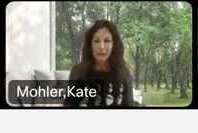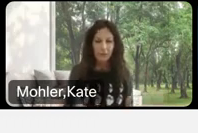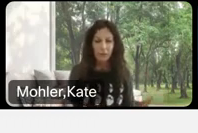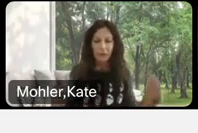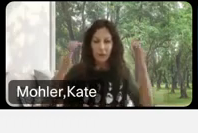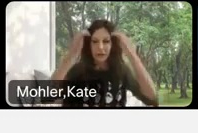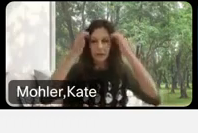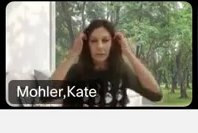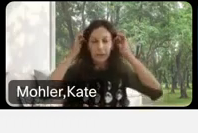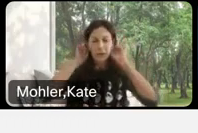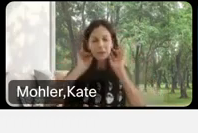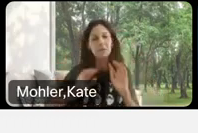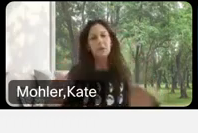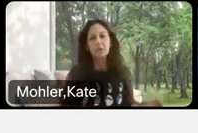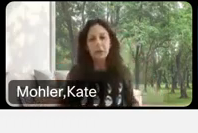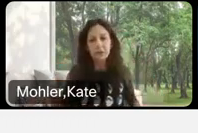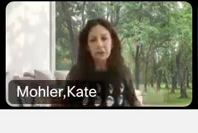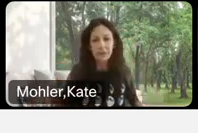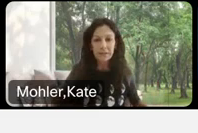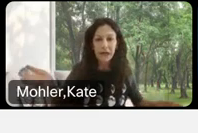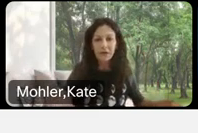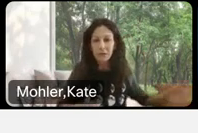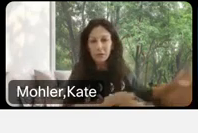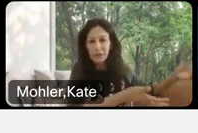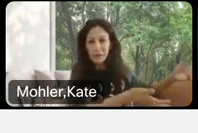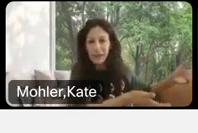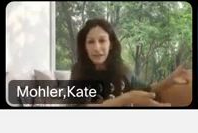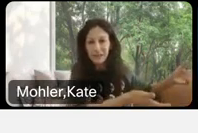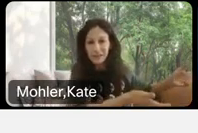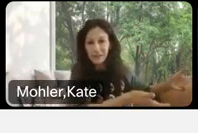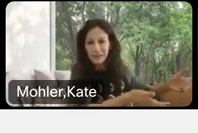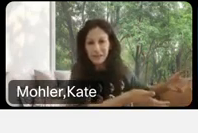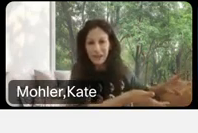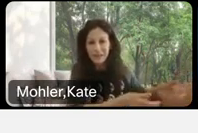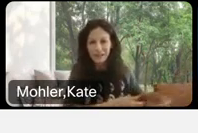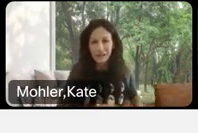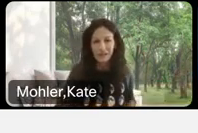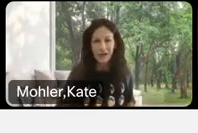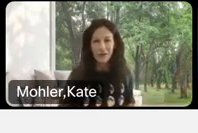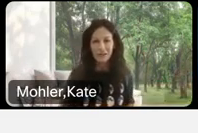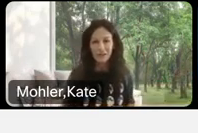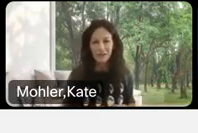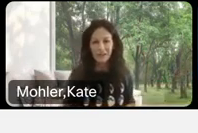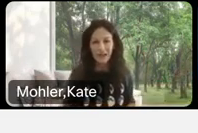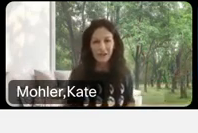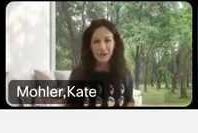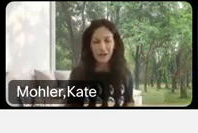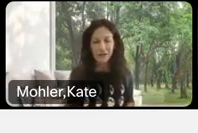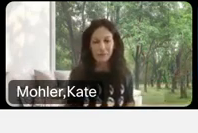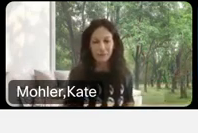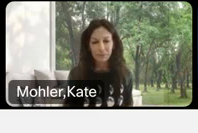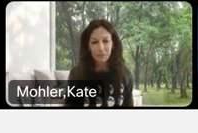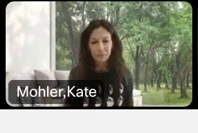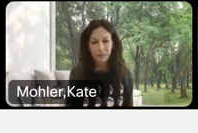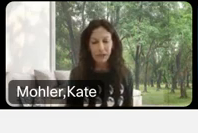know, maybe, you know, the, the administrative assistant is out, so somebody has to sit at the front desk, you know, there's always things like that going